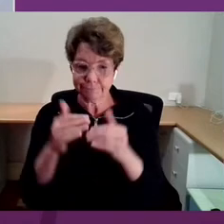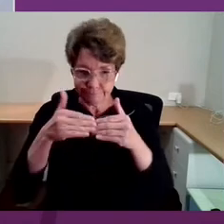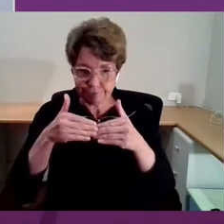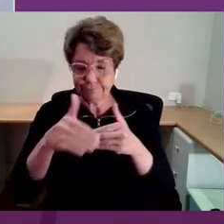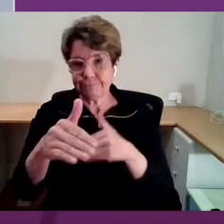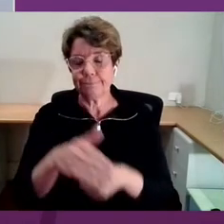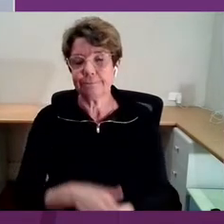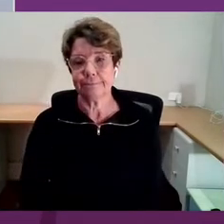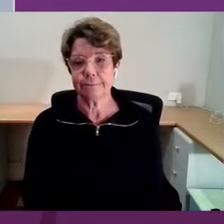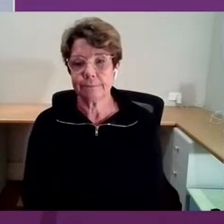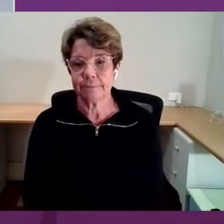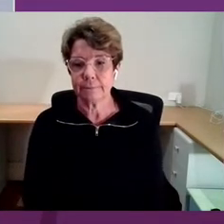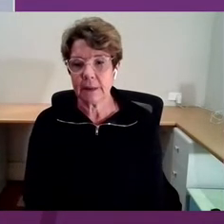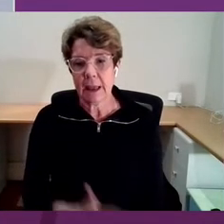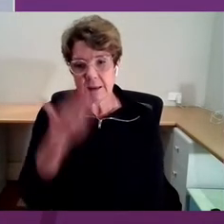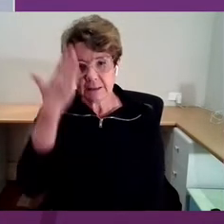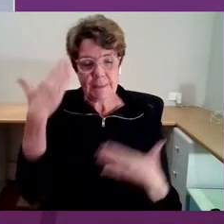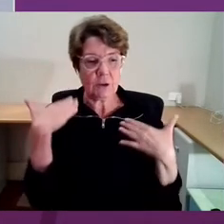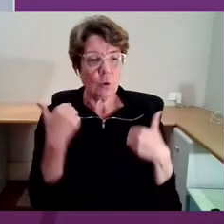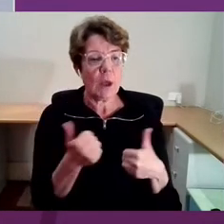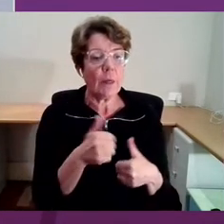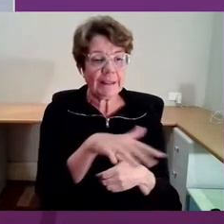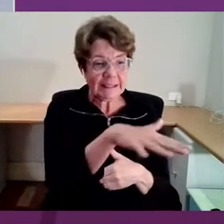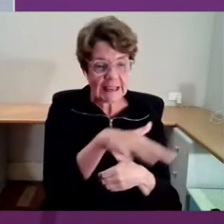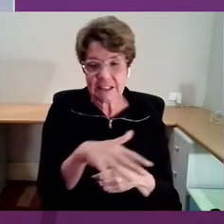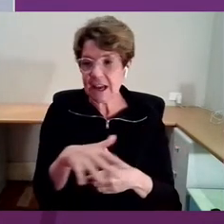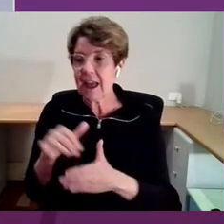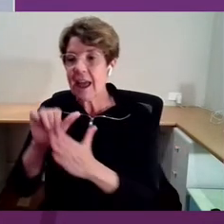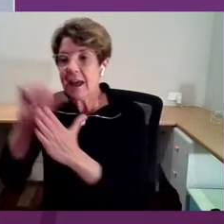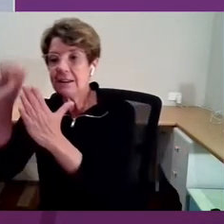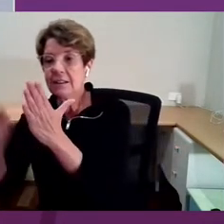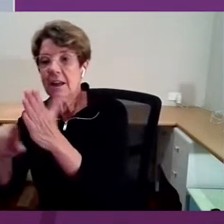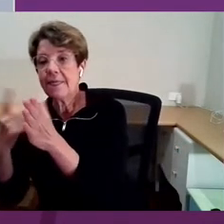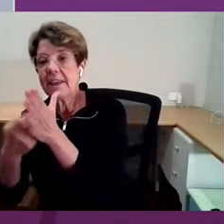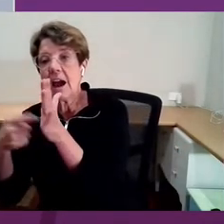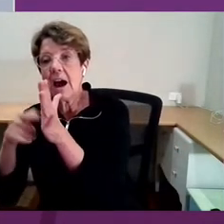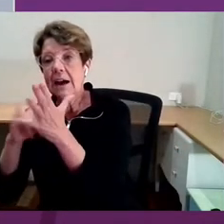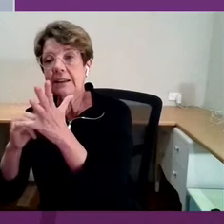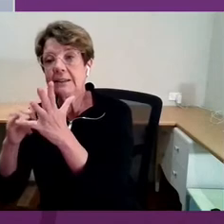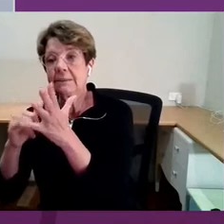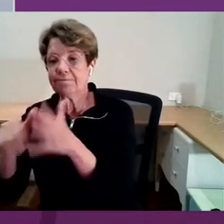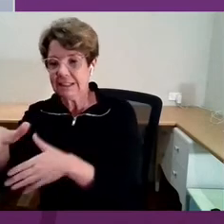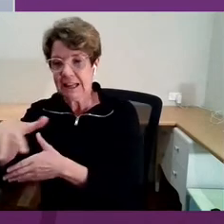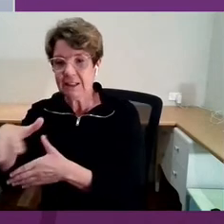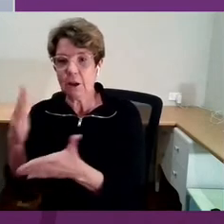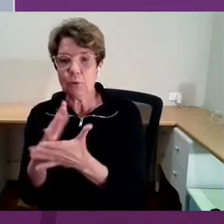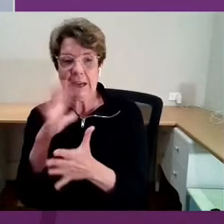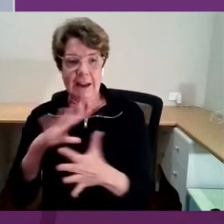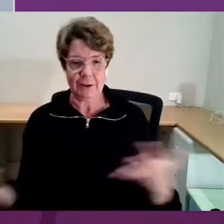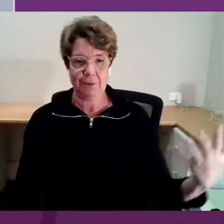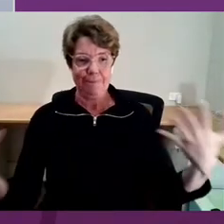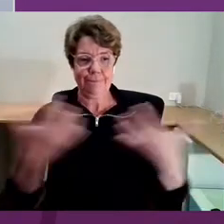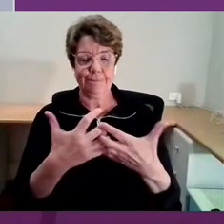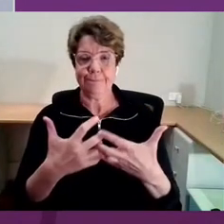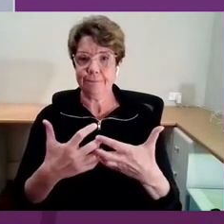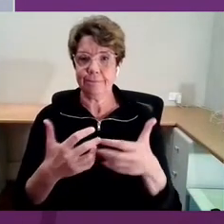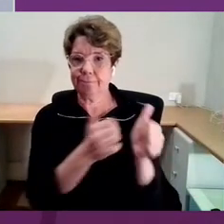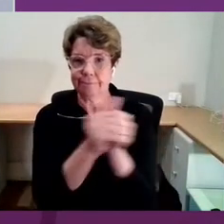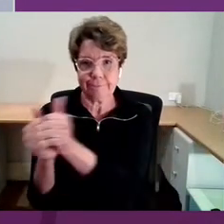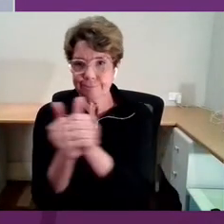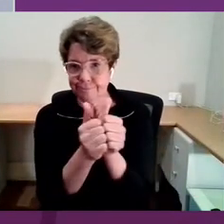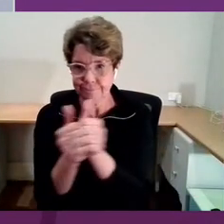is the mental health sector and the arts sector need to collaborate better together to actually bring that data together and present it to